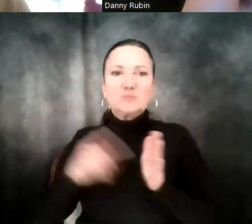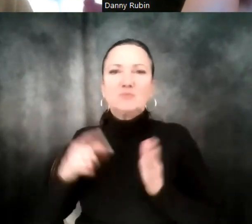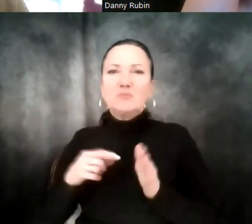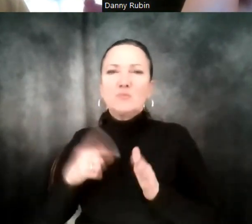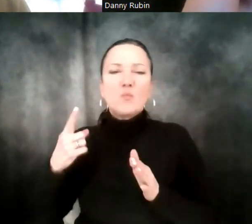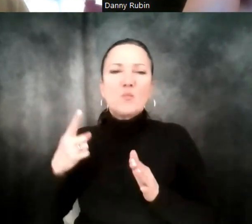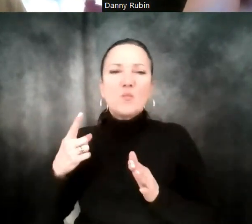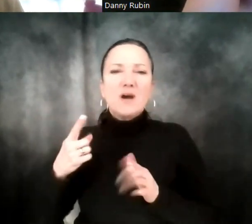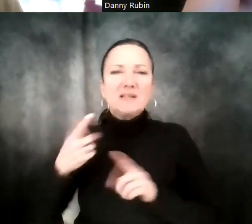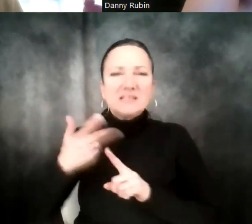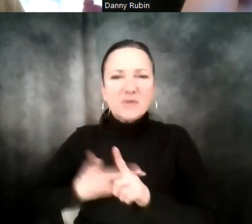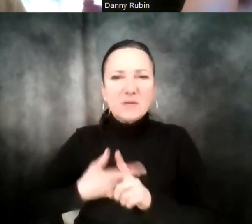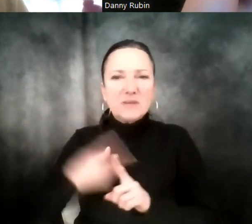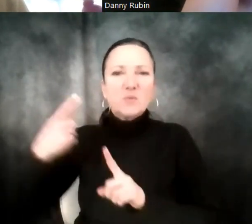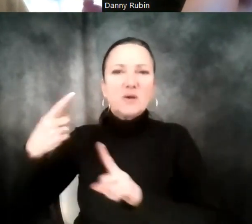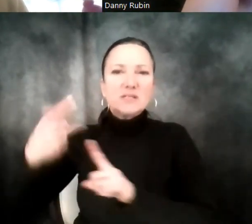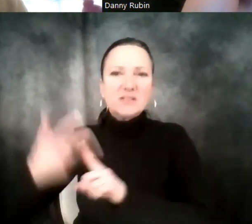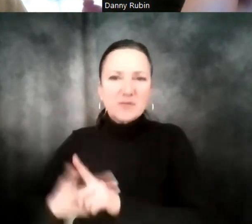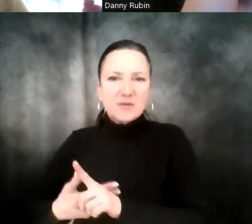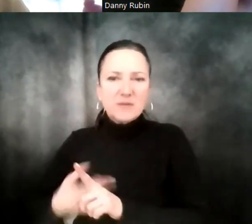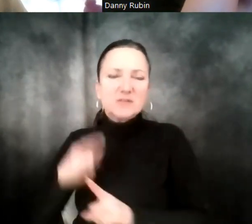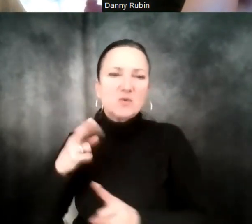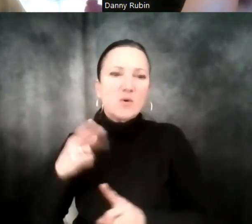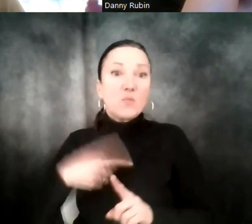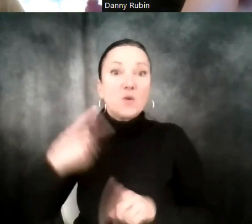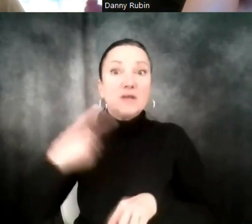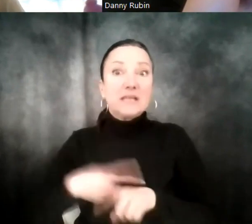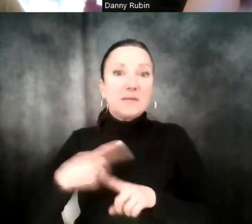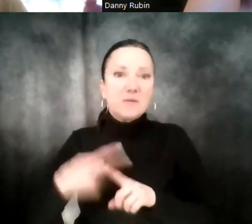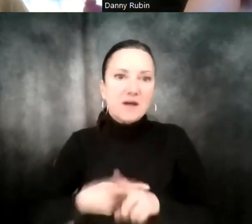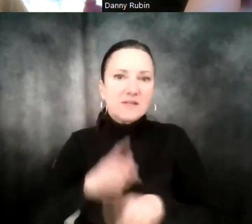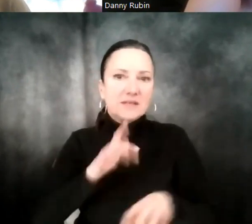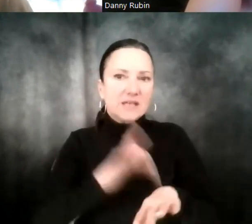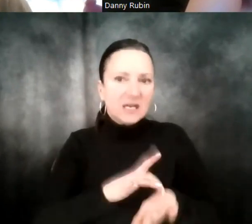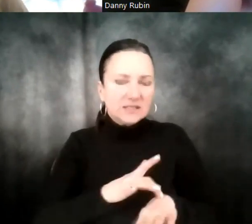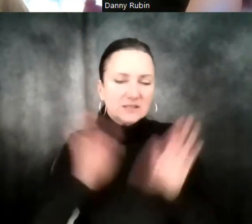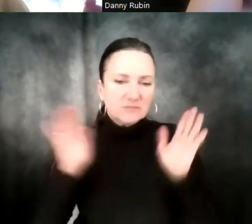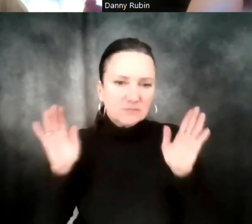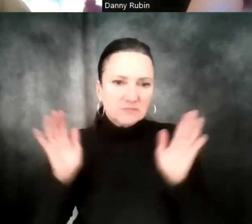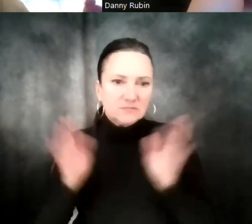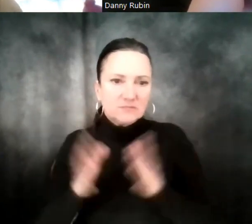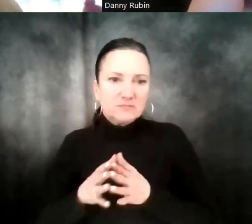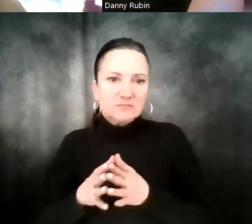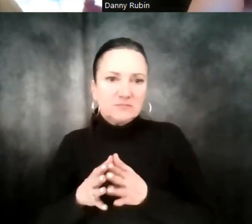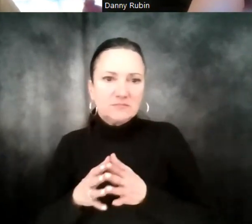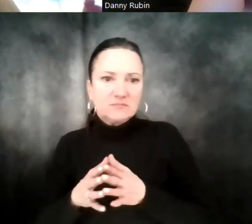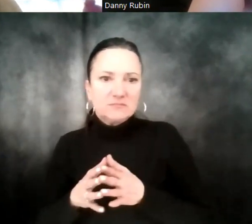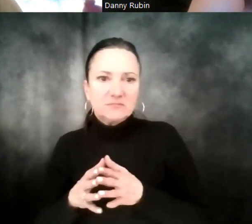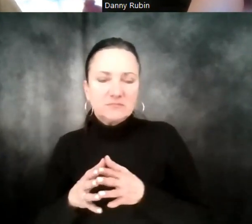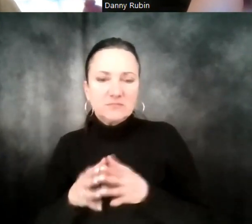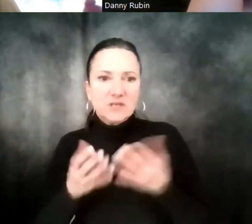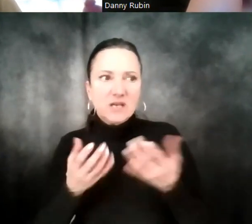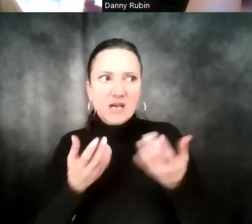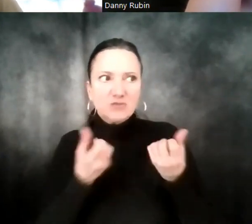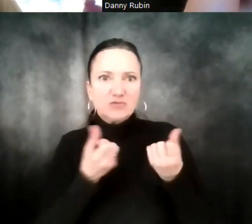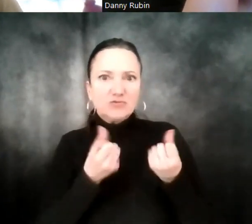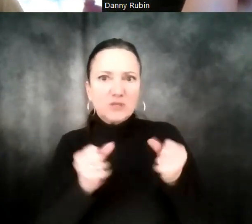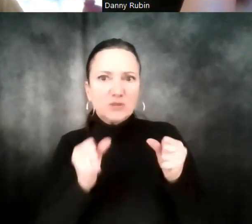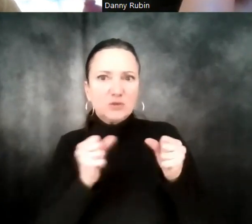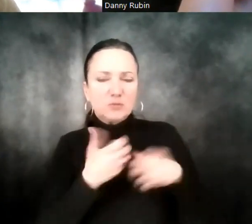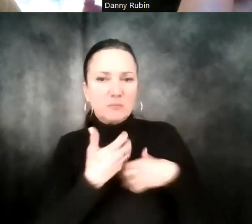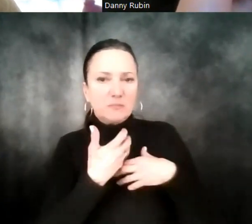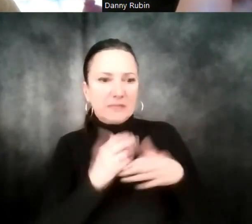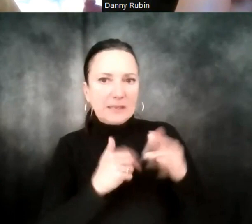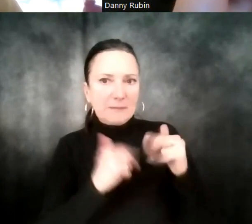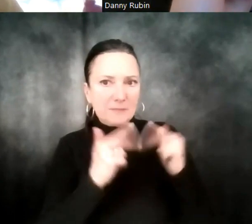quarter, which is, like, every three months or once a month to try to get back in contact with them. And I'll still try to, like, make opportunities to build trust with them through the data sources